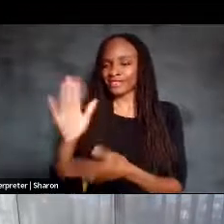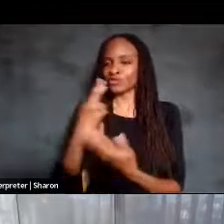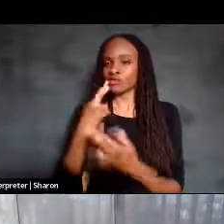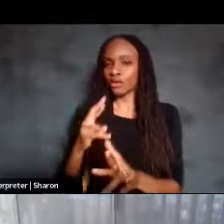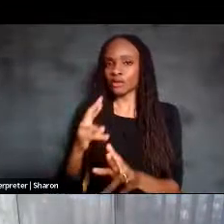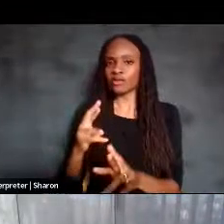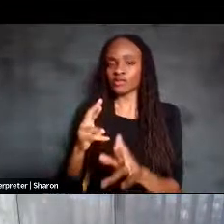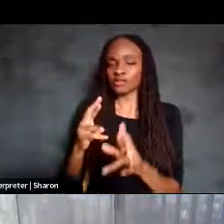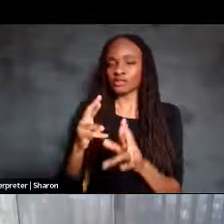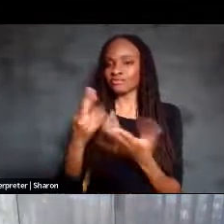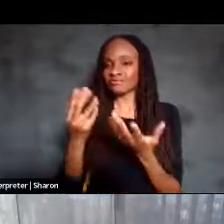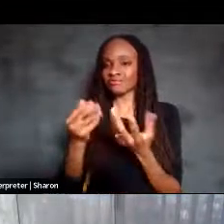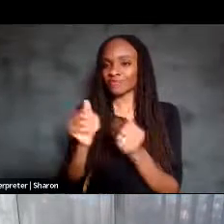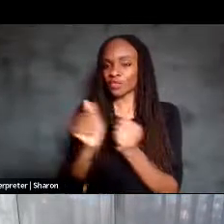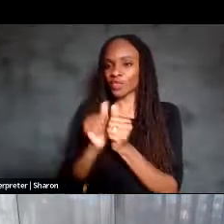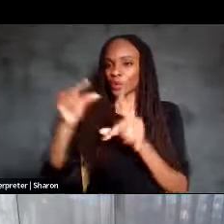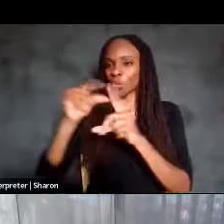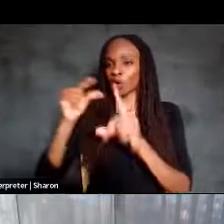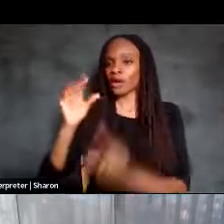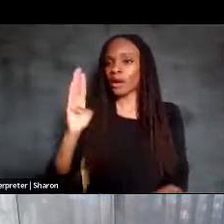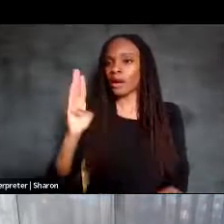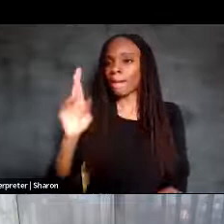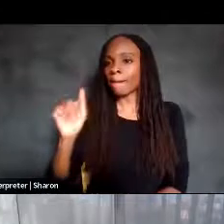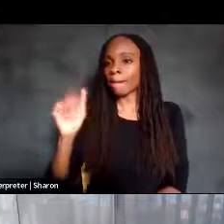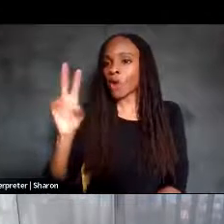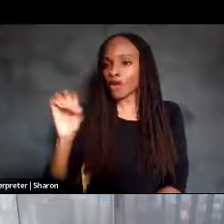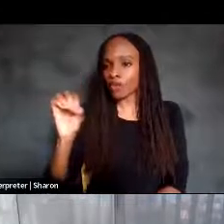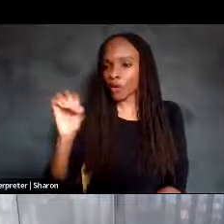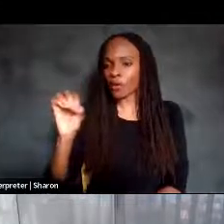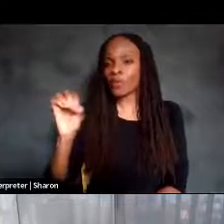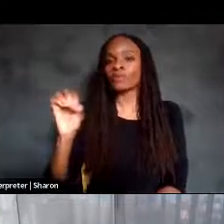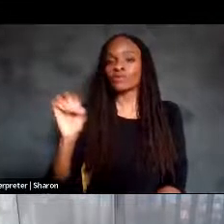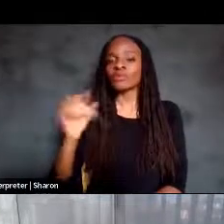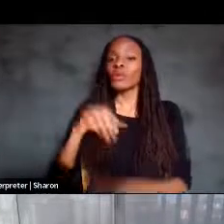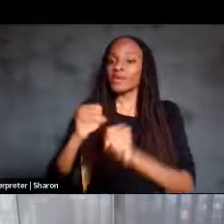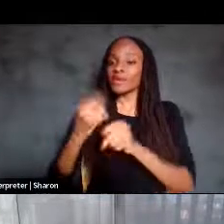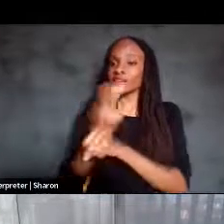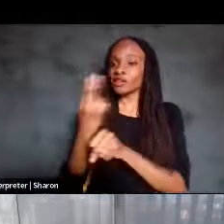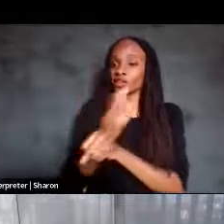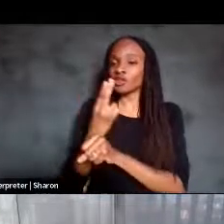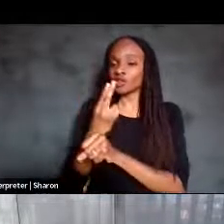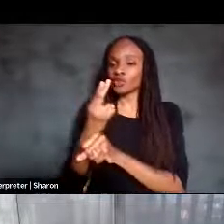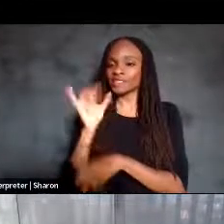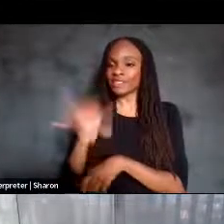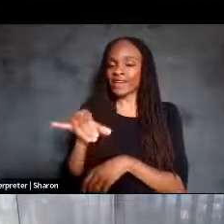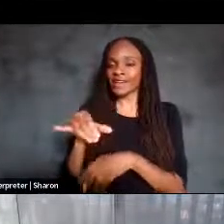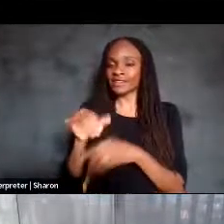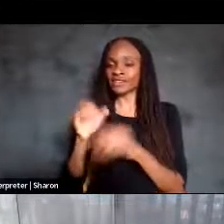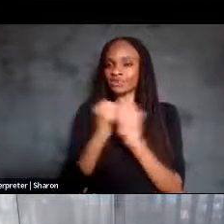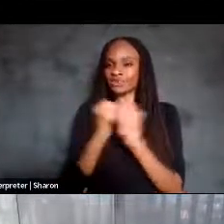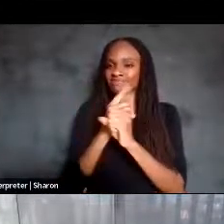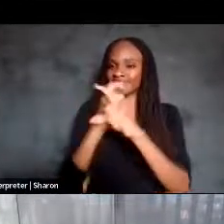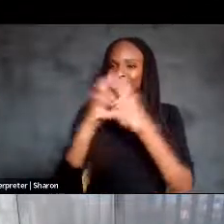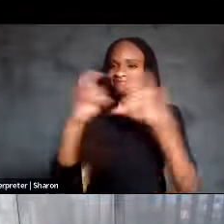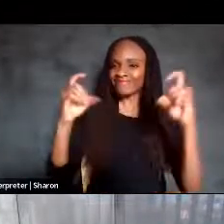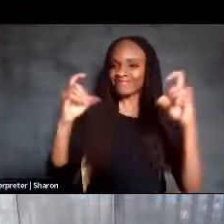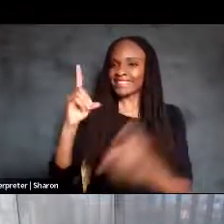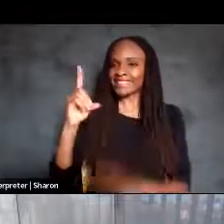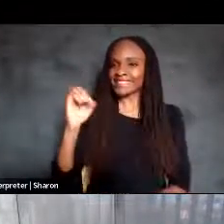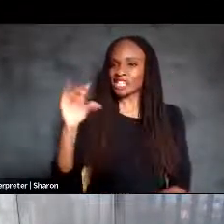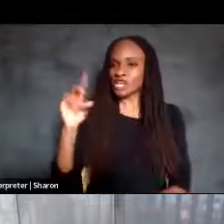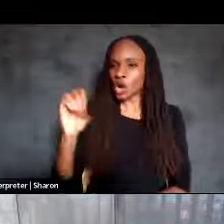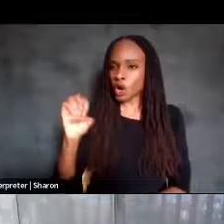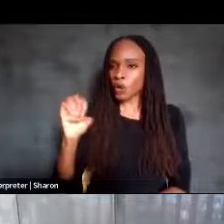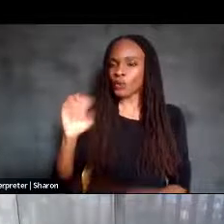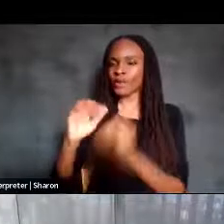And we can use these samples then to hopefully decode his attempts at speaking different words, because we get